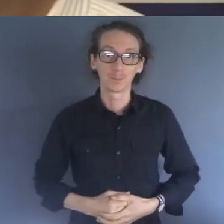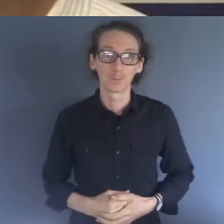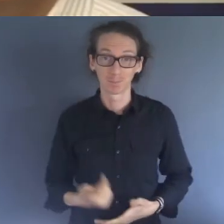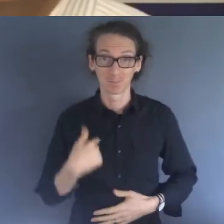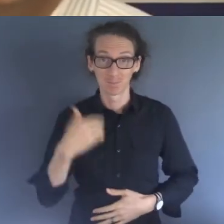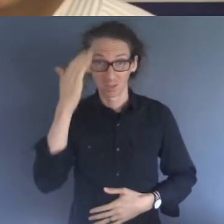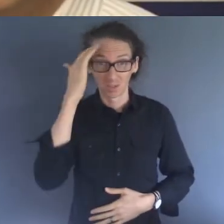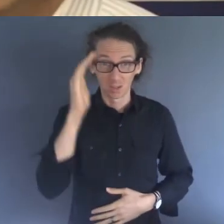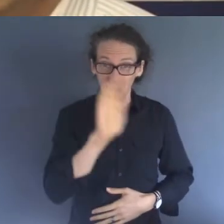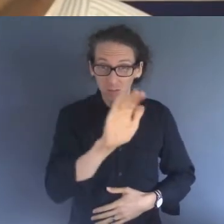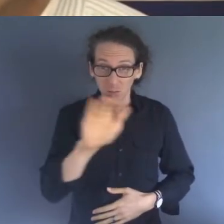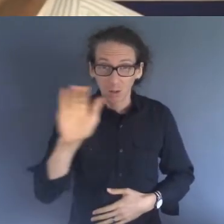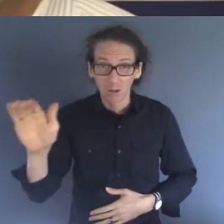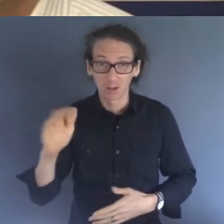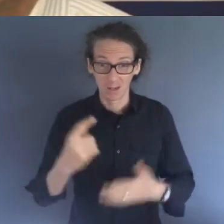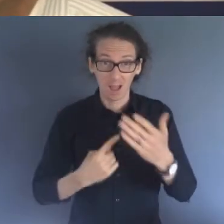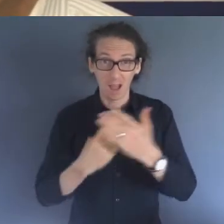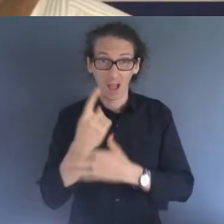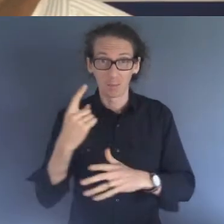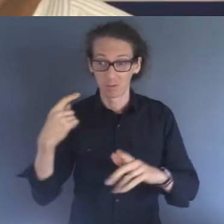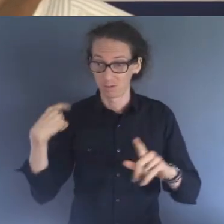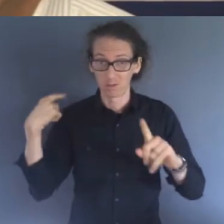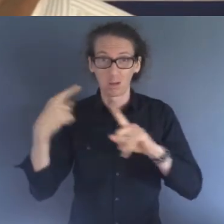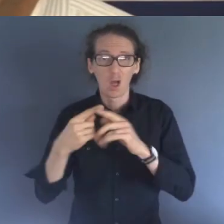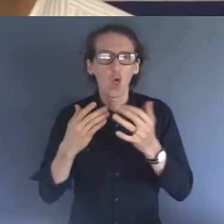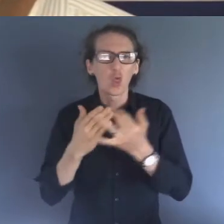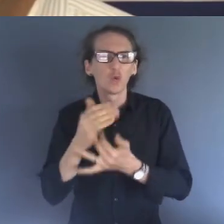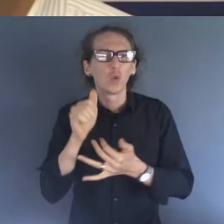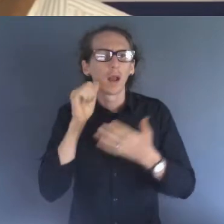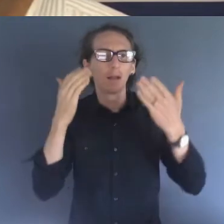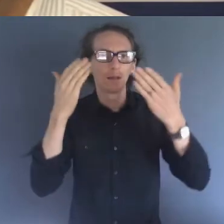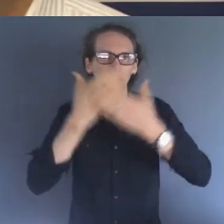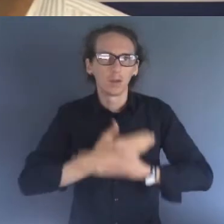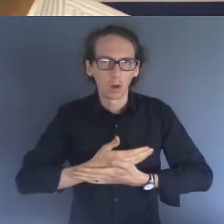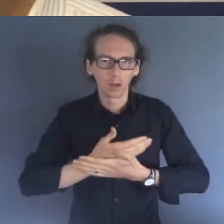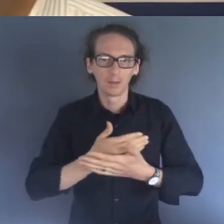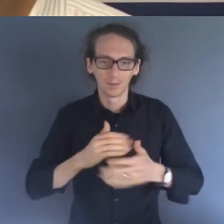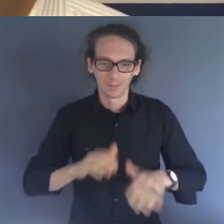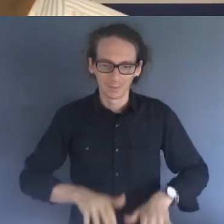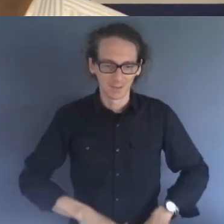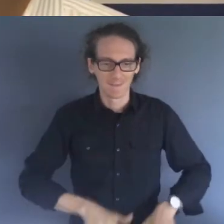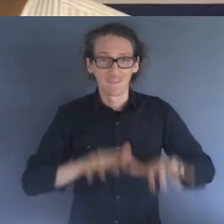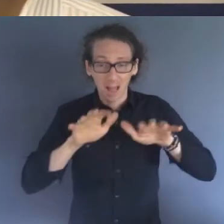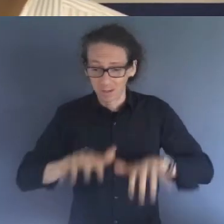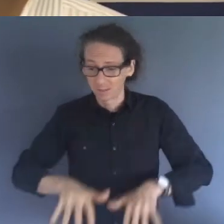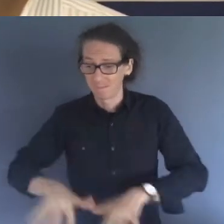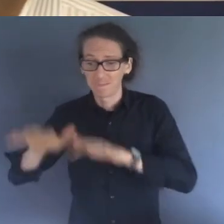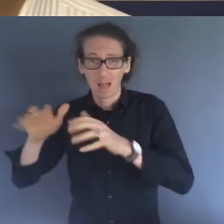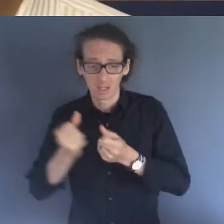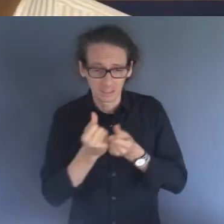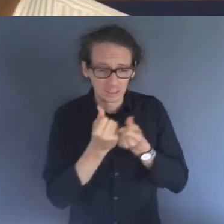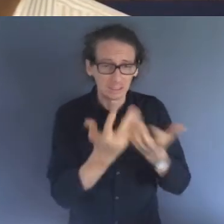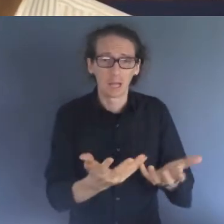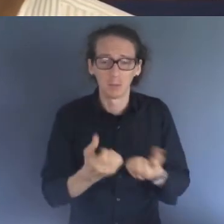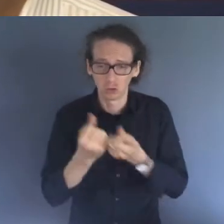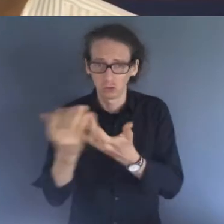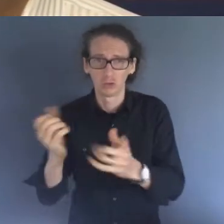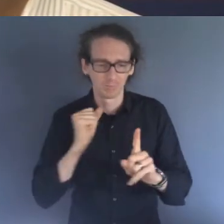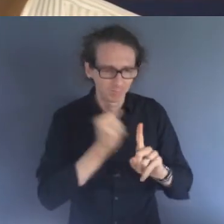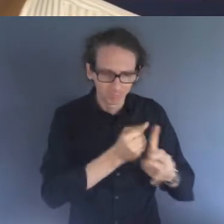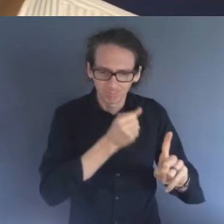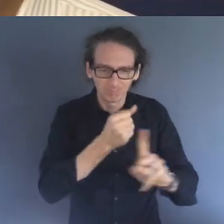overnight there's been some widespread significant damage and flooding occurring right across the region.